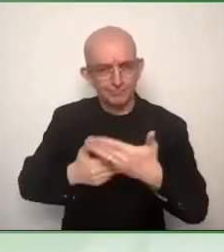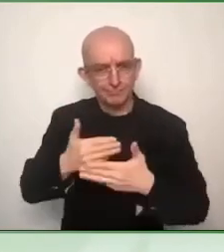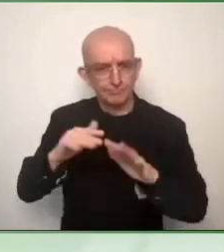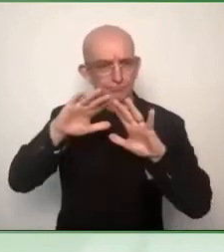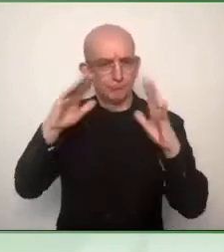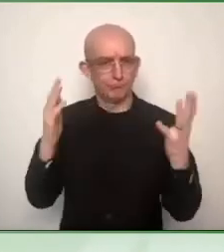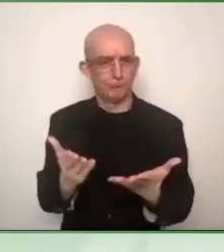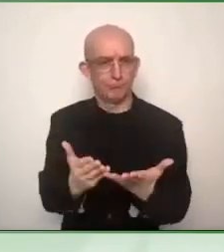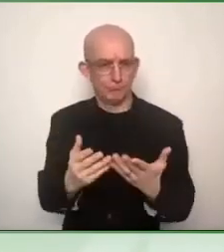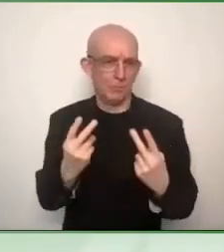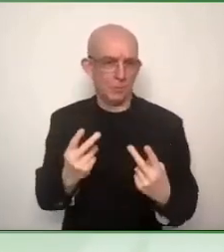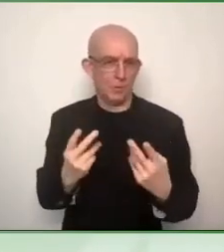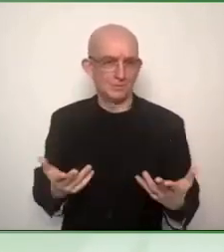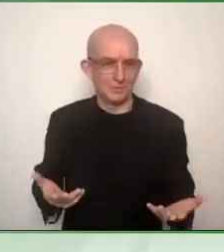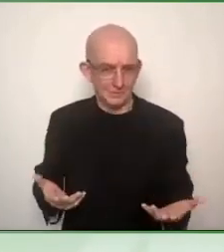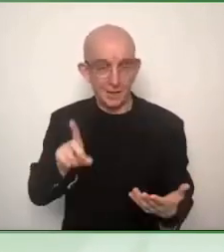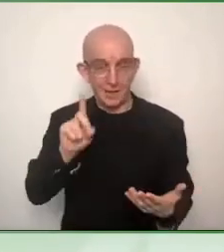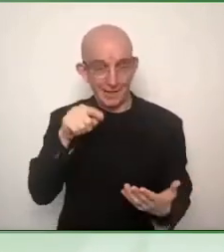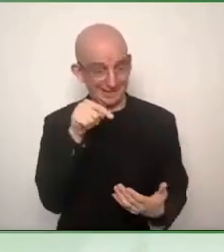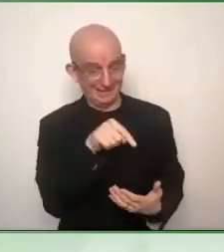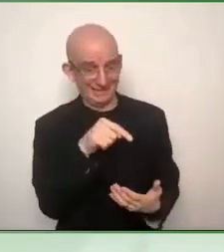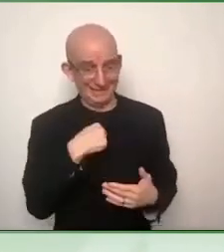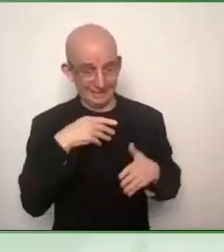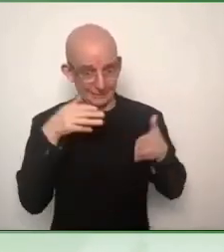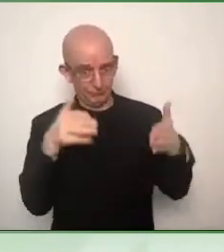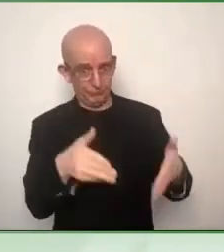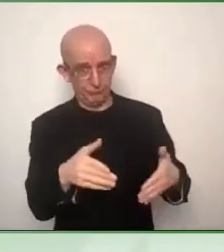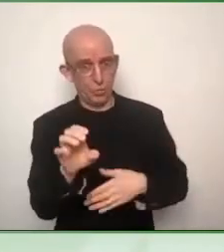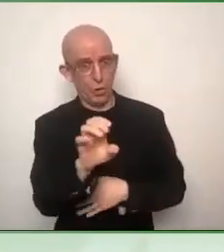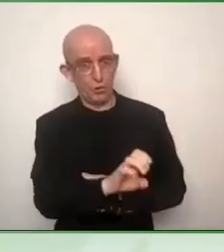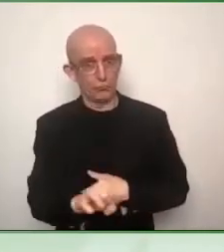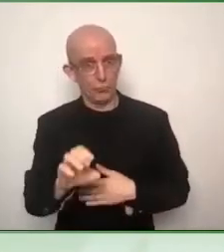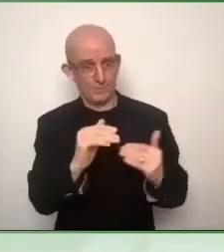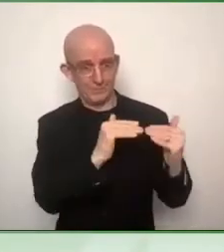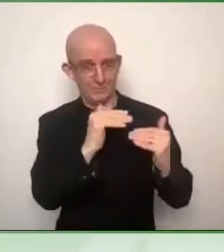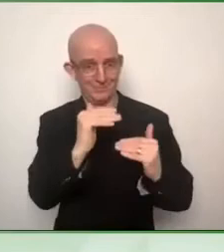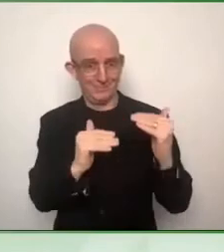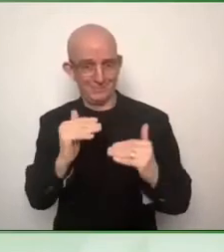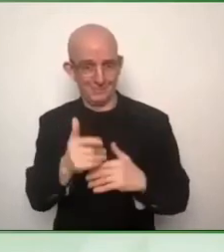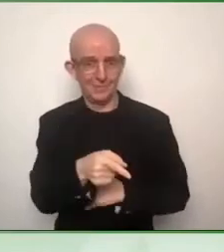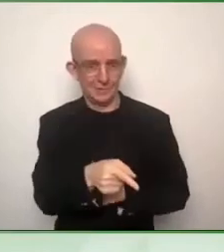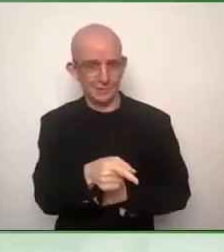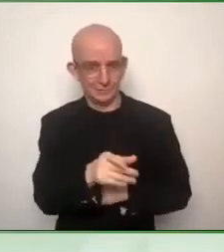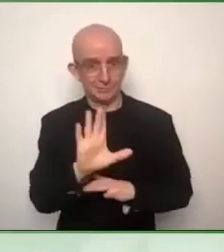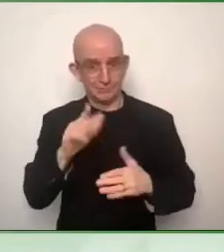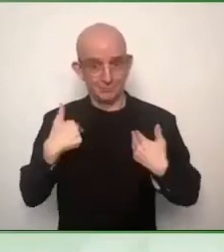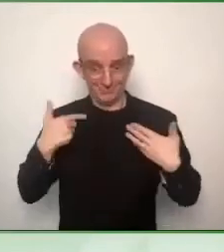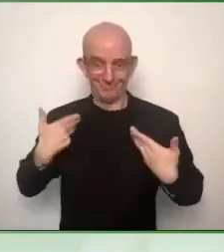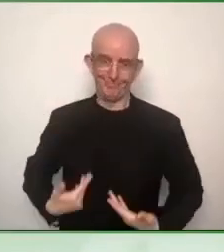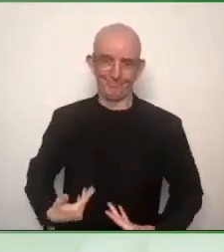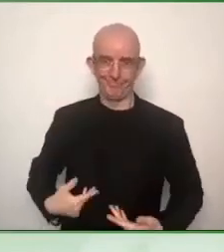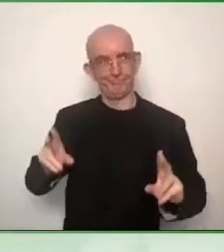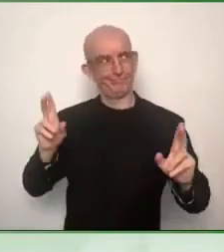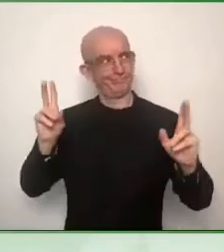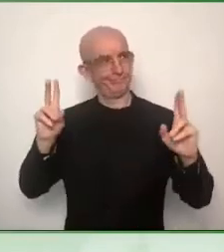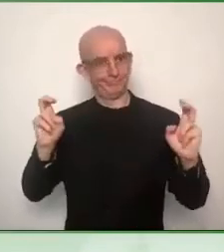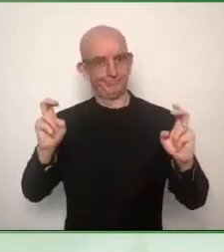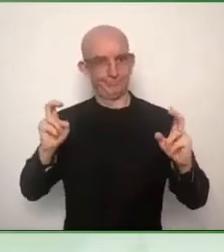So this standard is being used in India, in